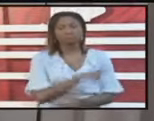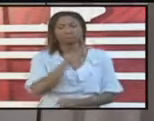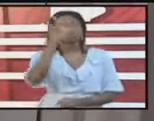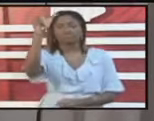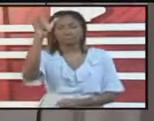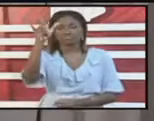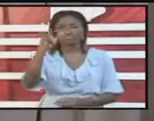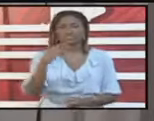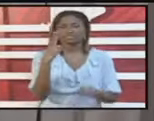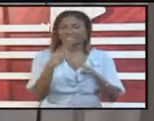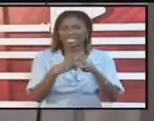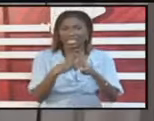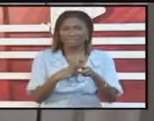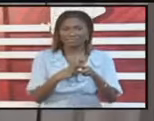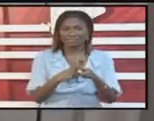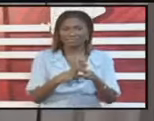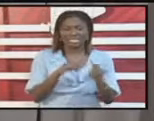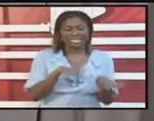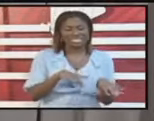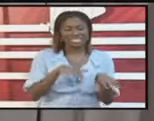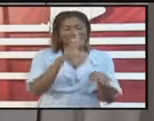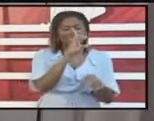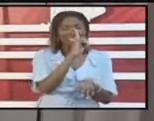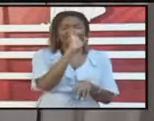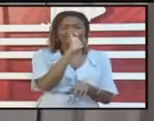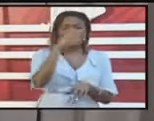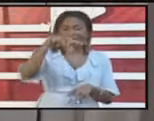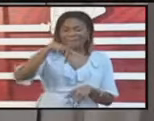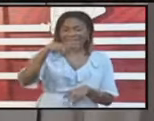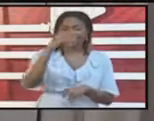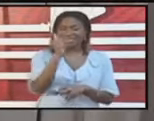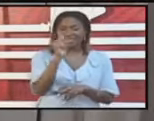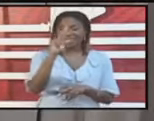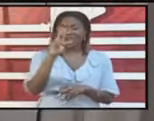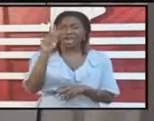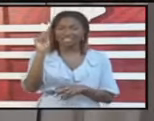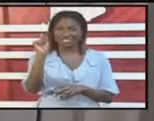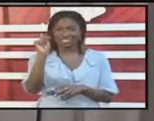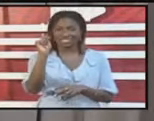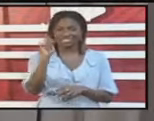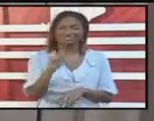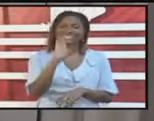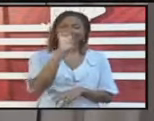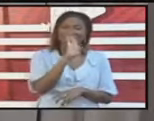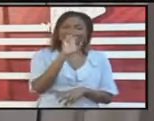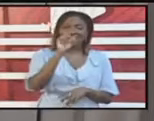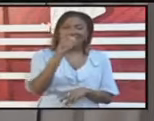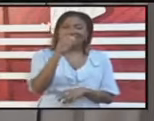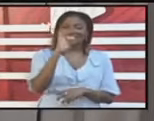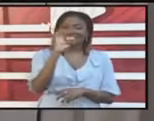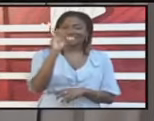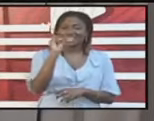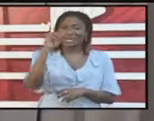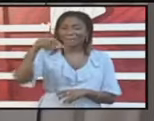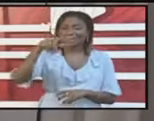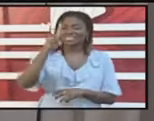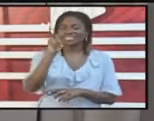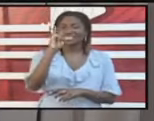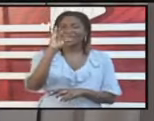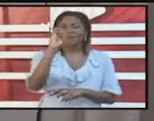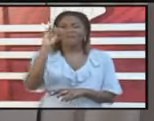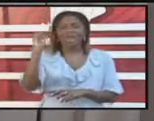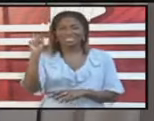departexemption d-e-p-a-r-t exemption e-x-e-m-p-t-i-o-n